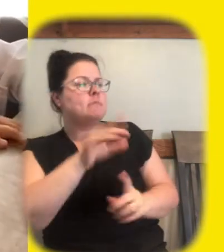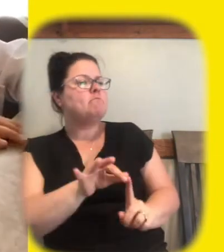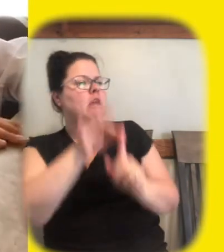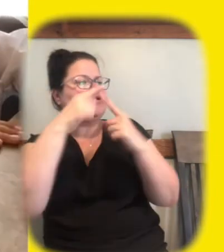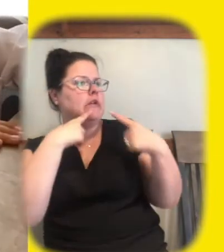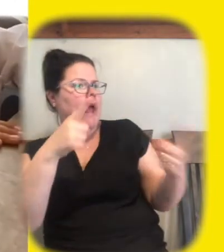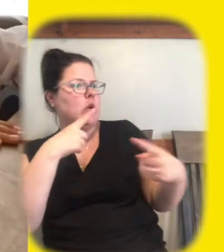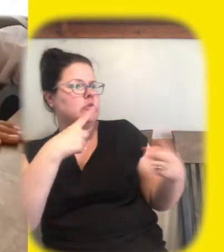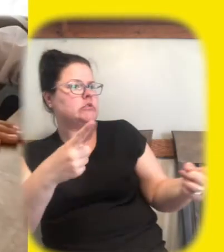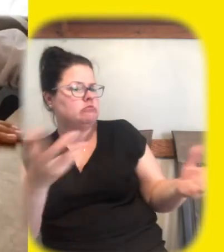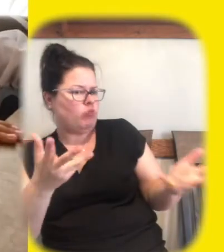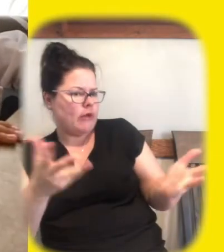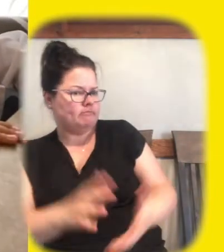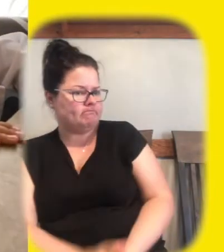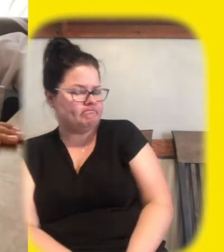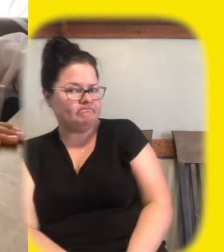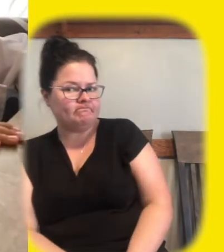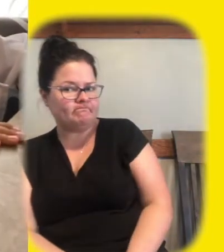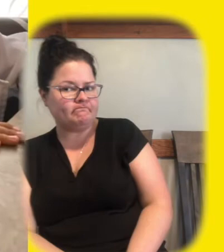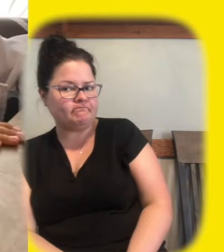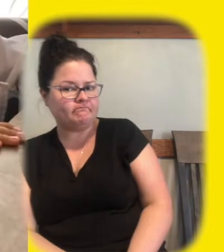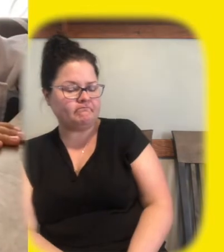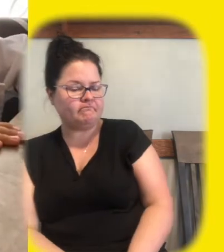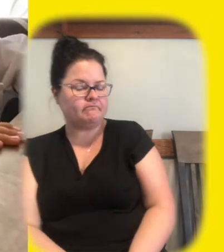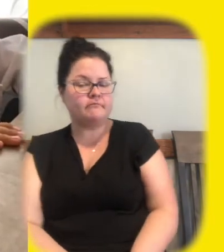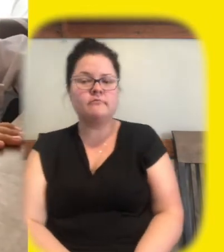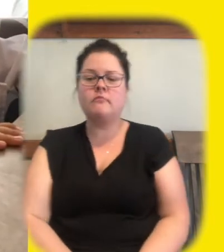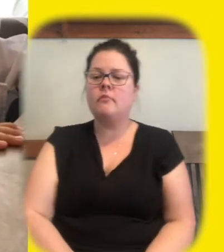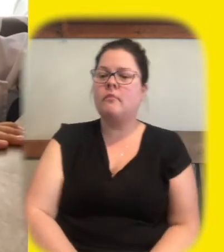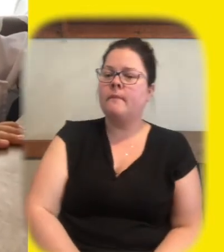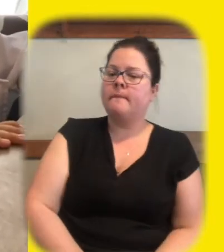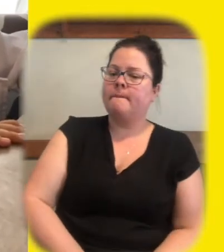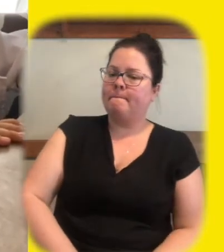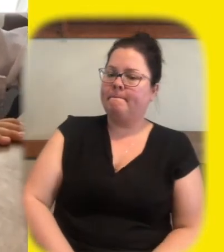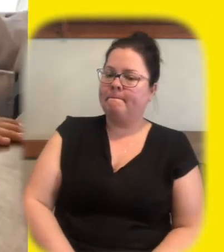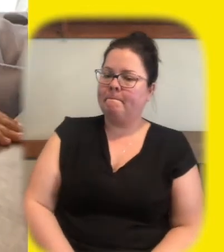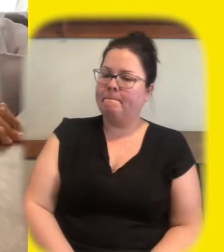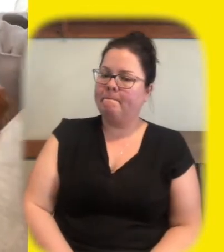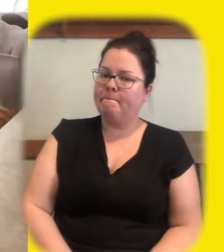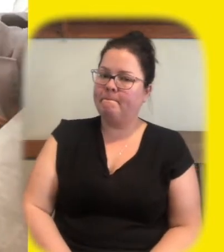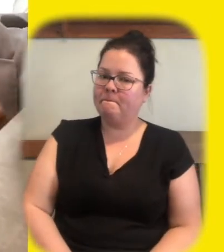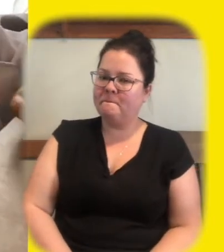special announcements um for today um for today